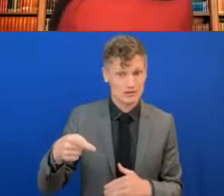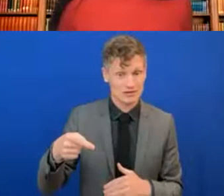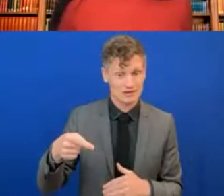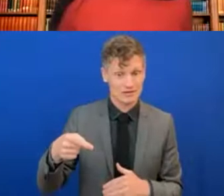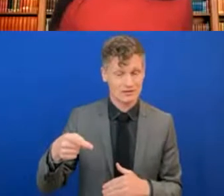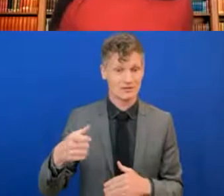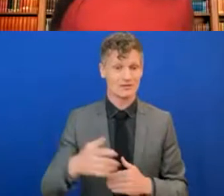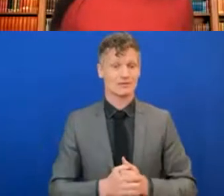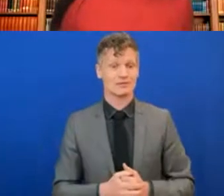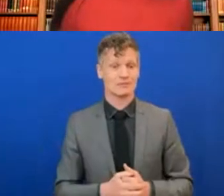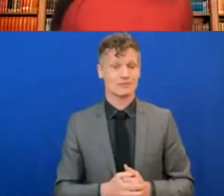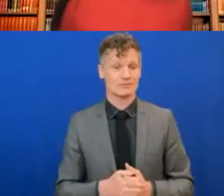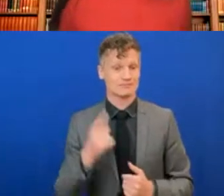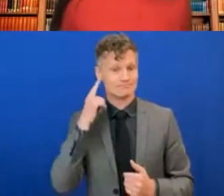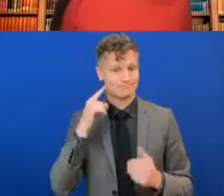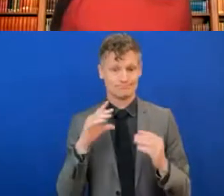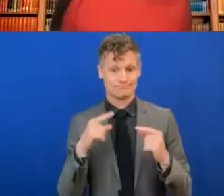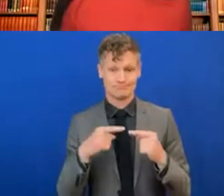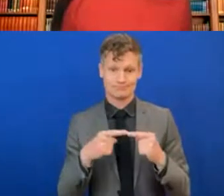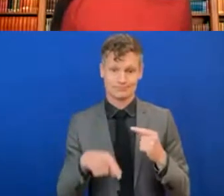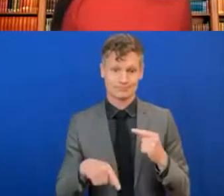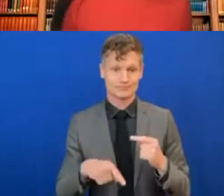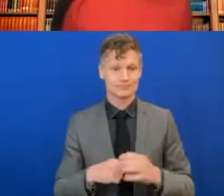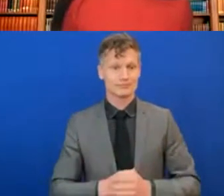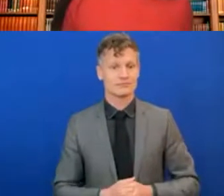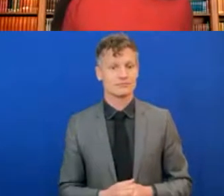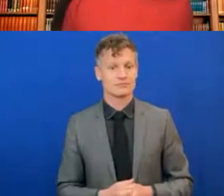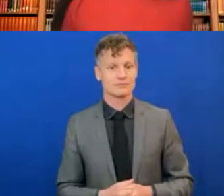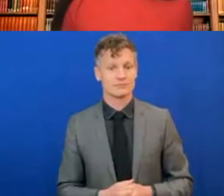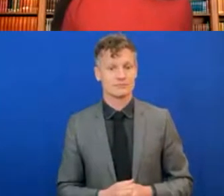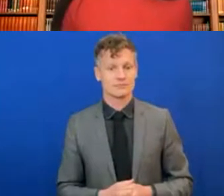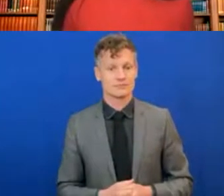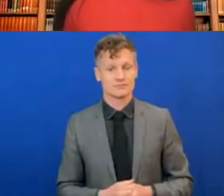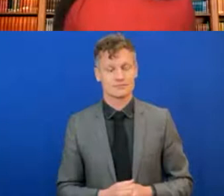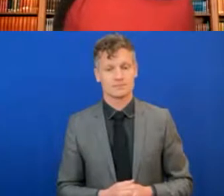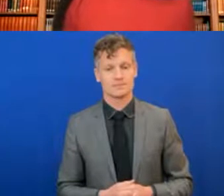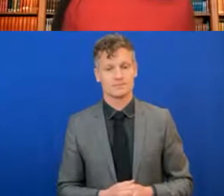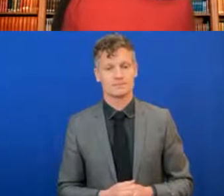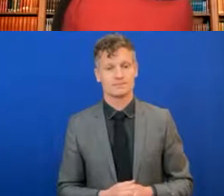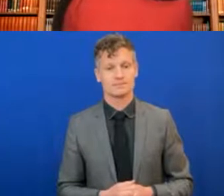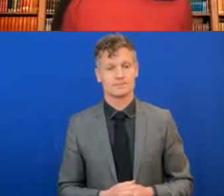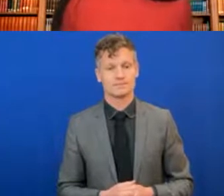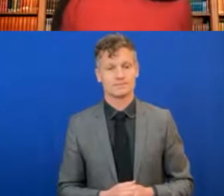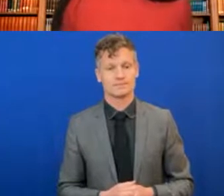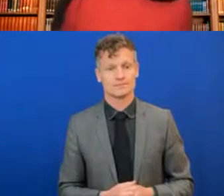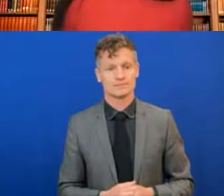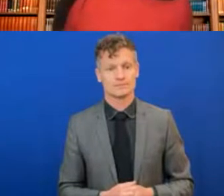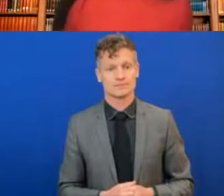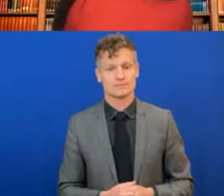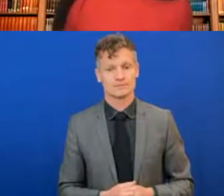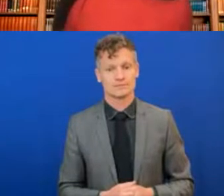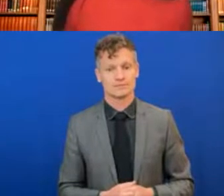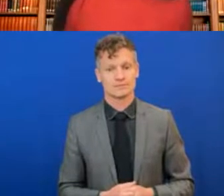service to our customers, we have to make sure that our workforce is going to reflect those customers. And we think about